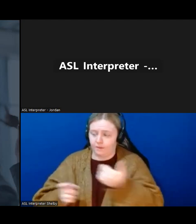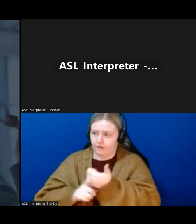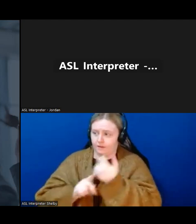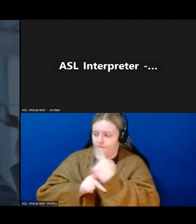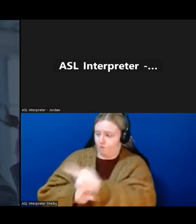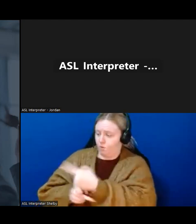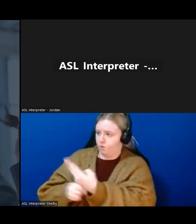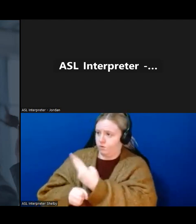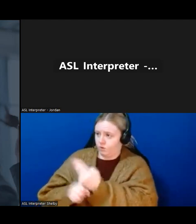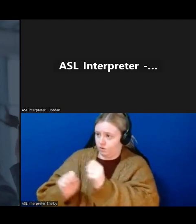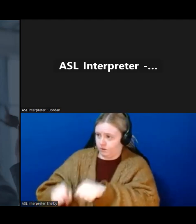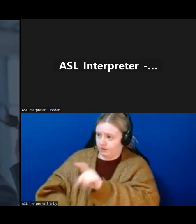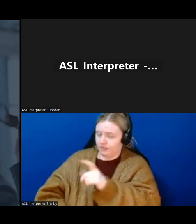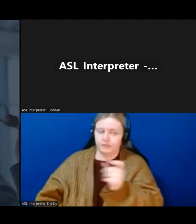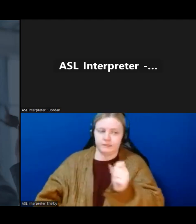Yes.